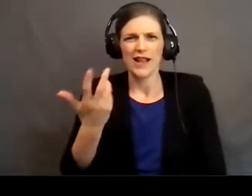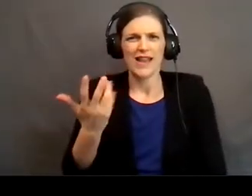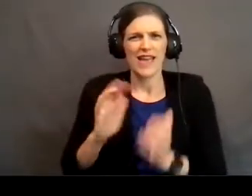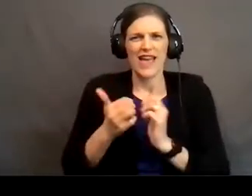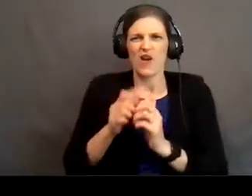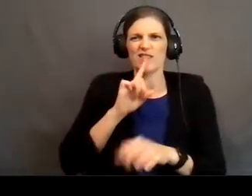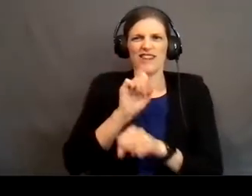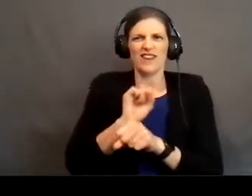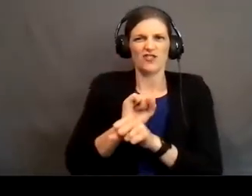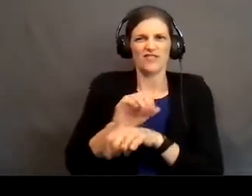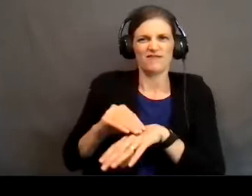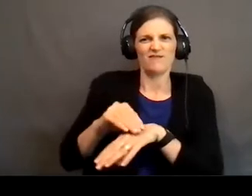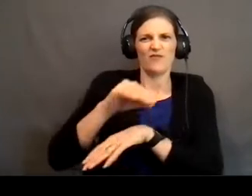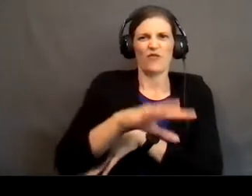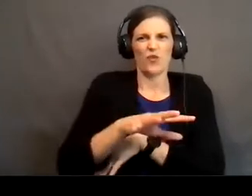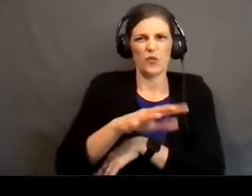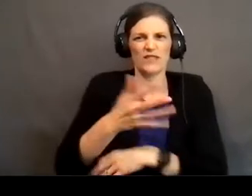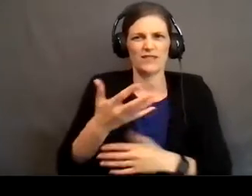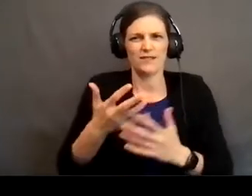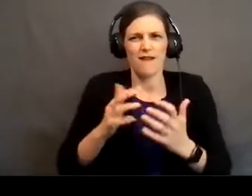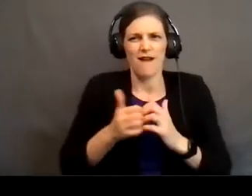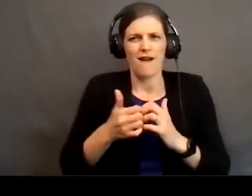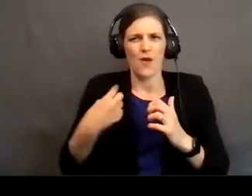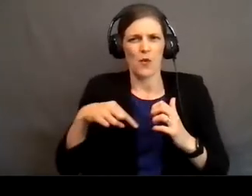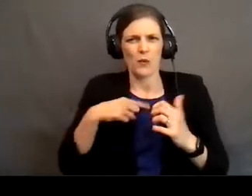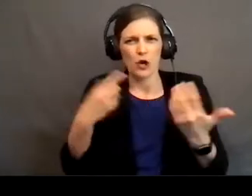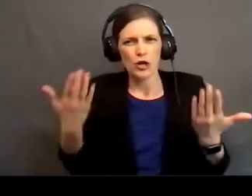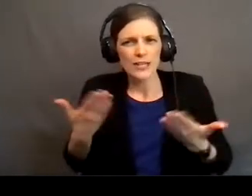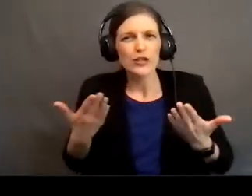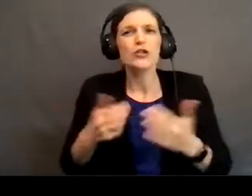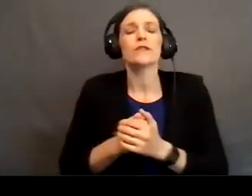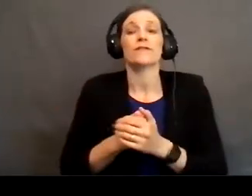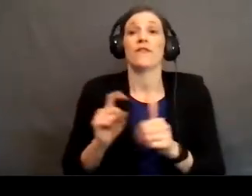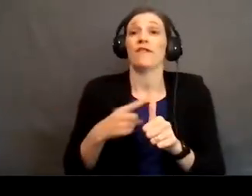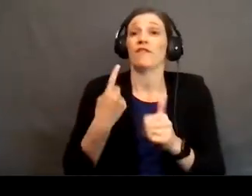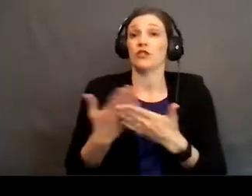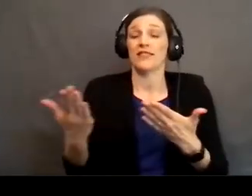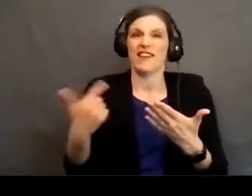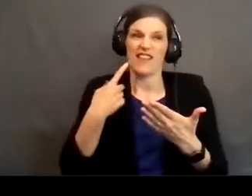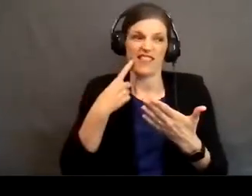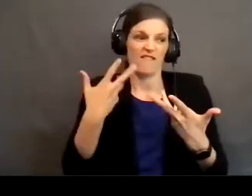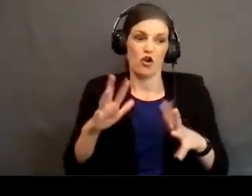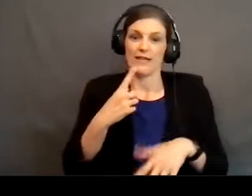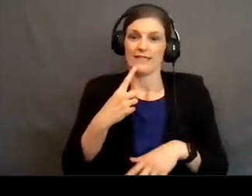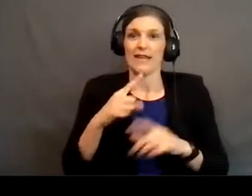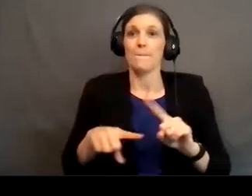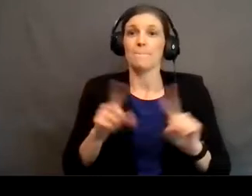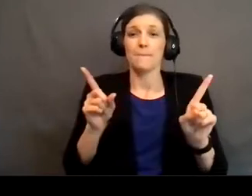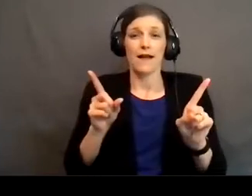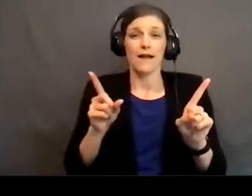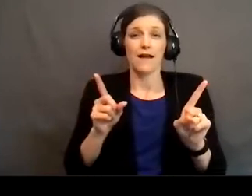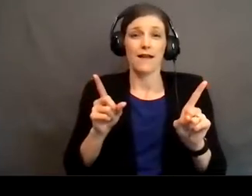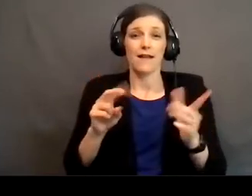does this actually affect the way that we are here? And the first thing, I think I've already said it, but it means,